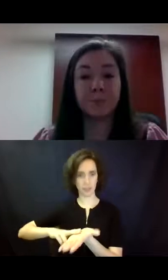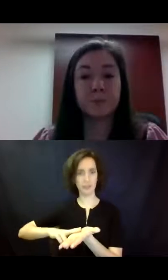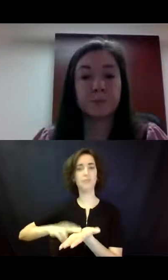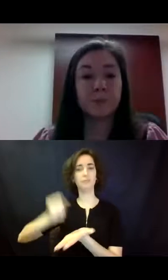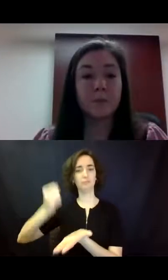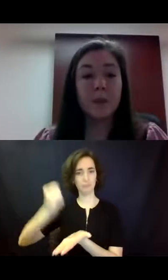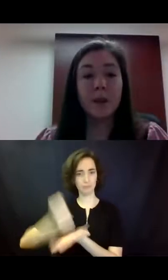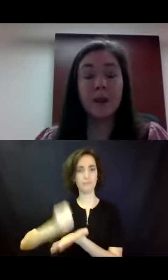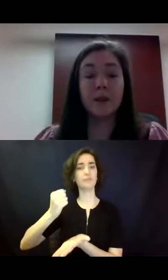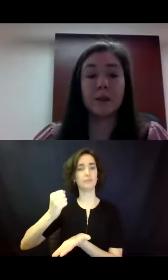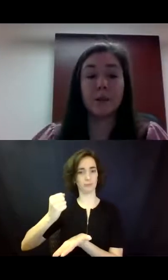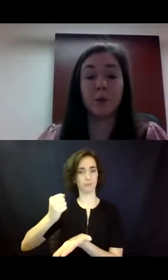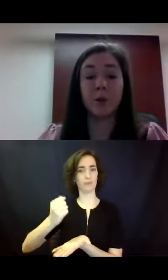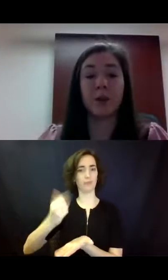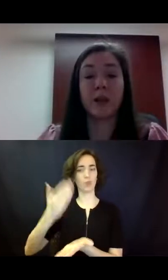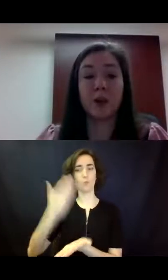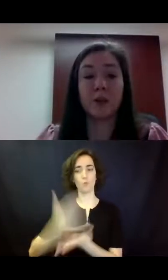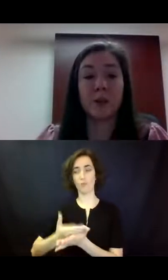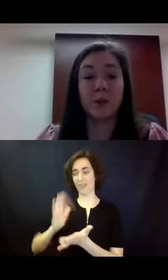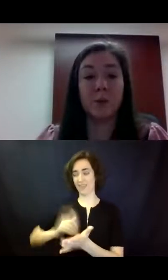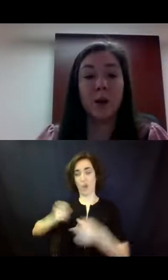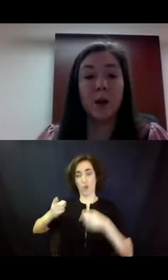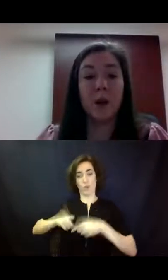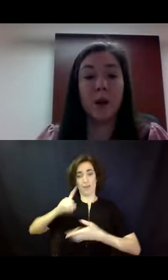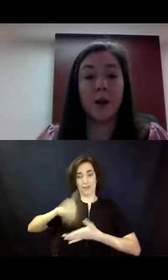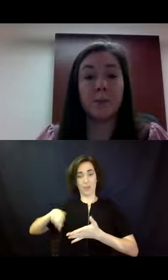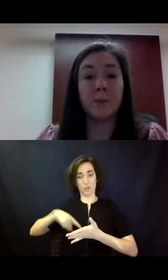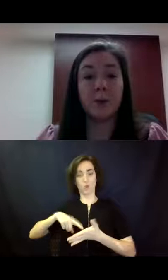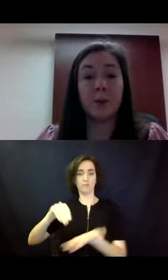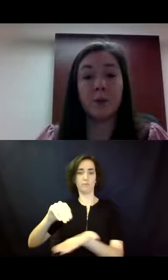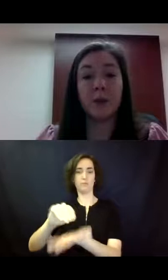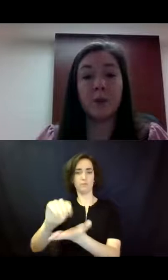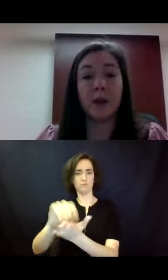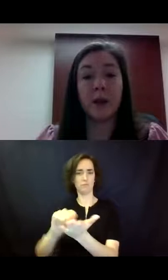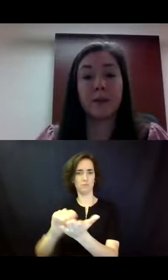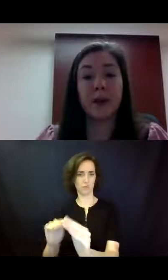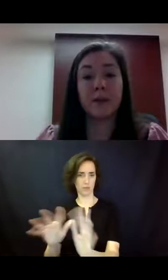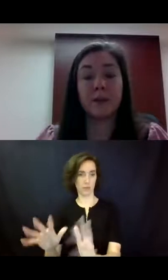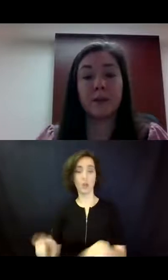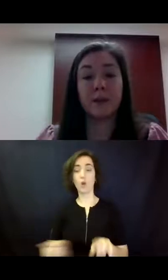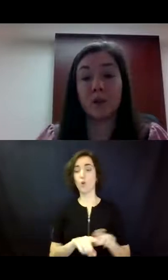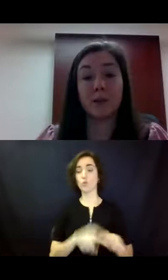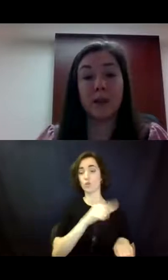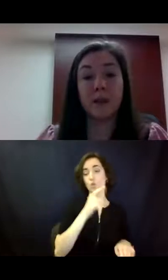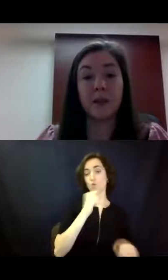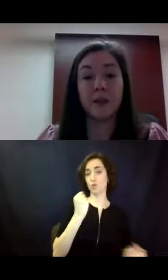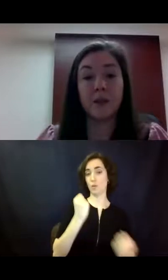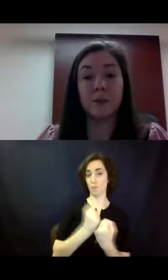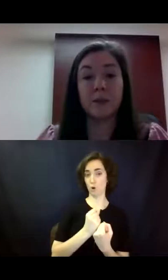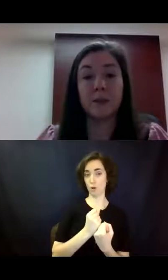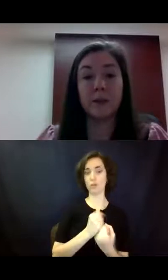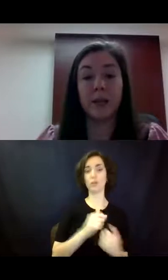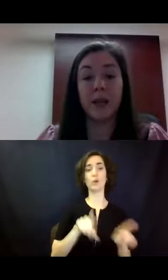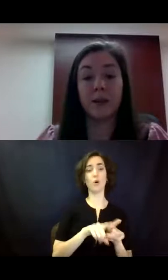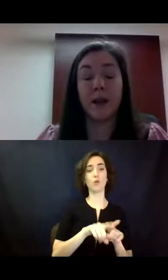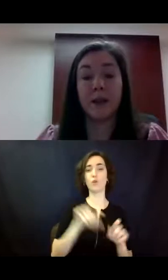notarized. The supporter can also, um, you know, revoke at that. It's just like the individual,